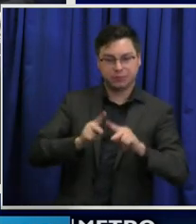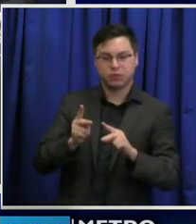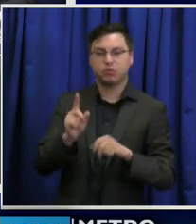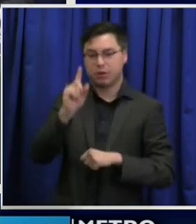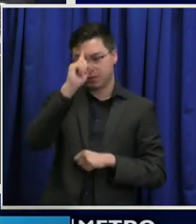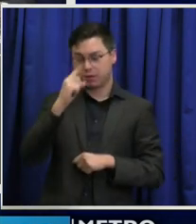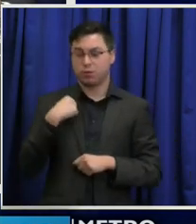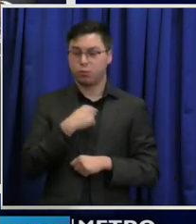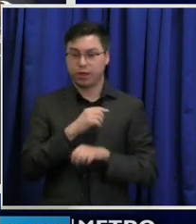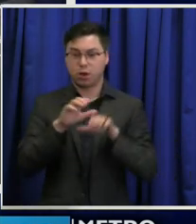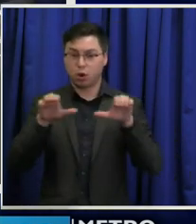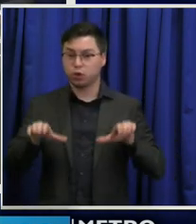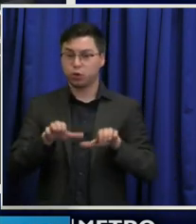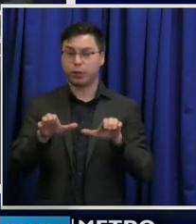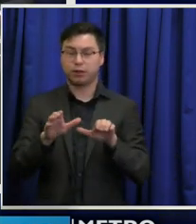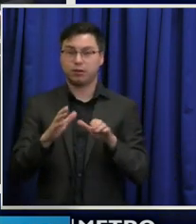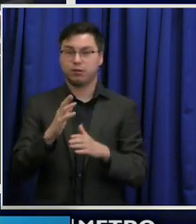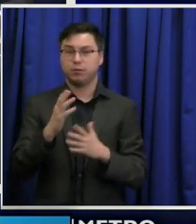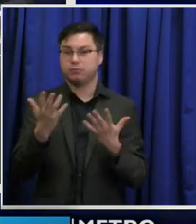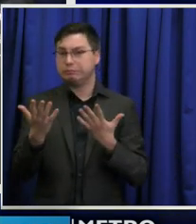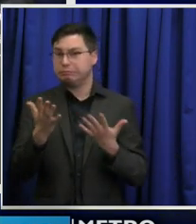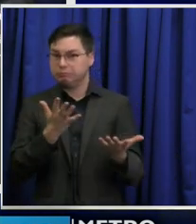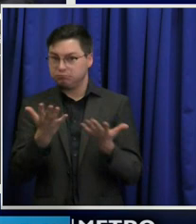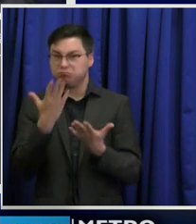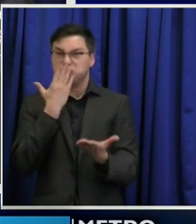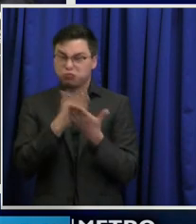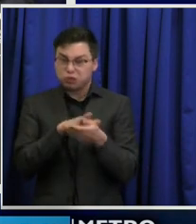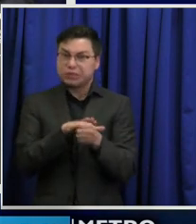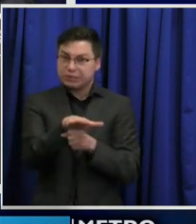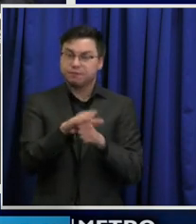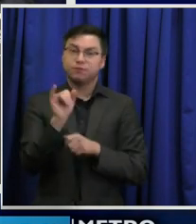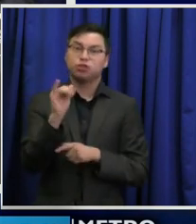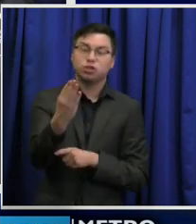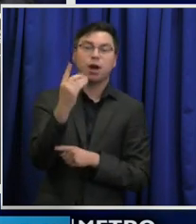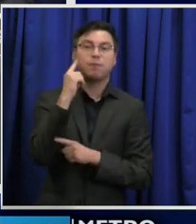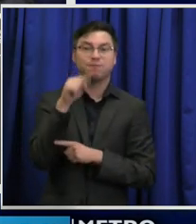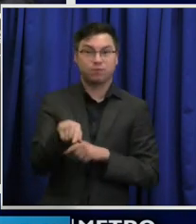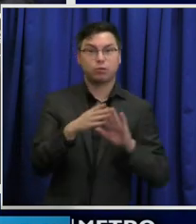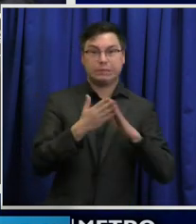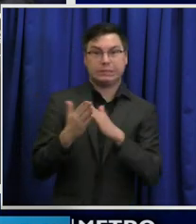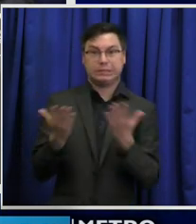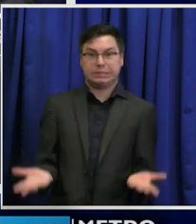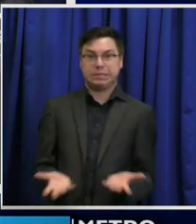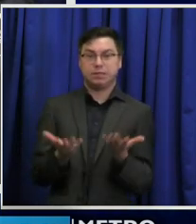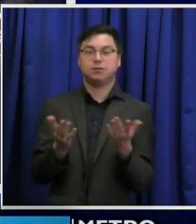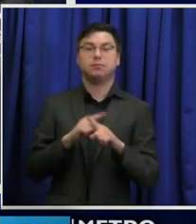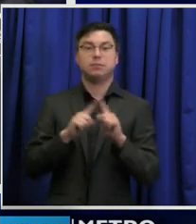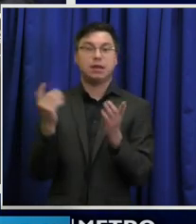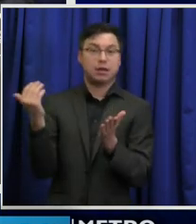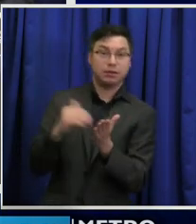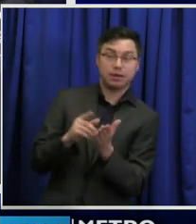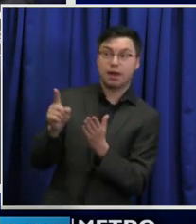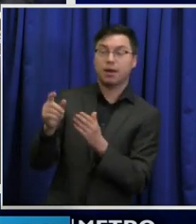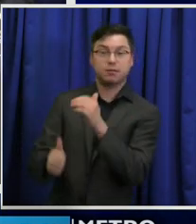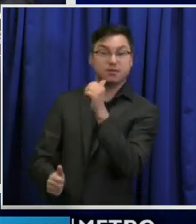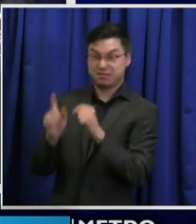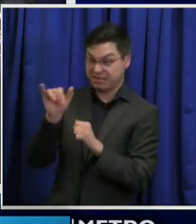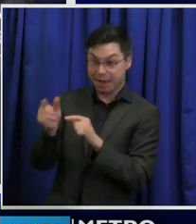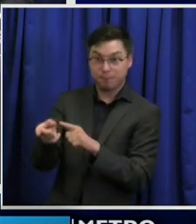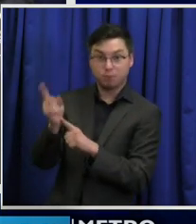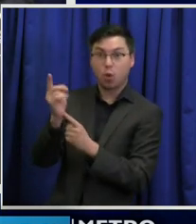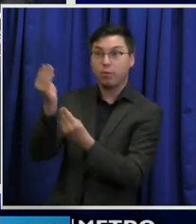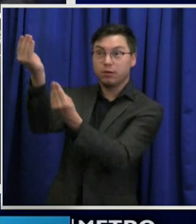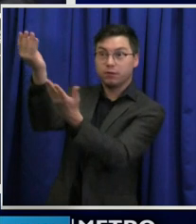are doing a reasonable job as a city. Now, again, the clock starts for the city. The moment we get our data from the state.